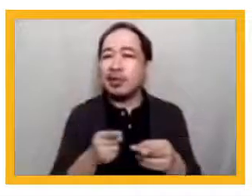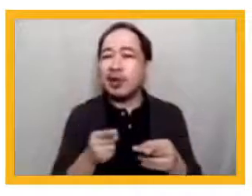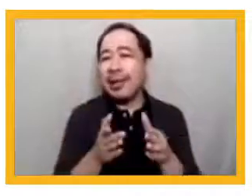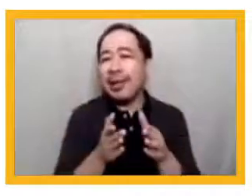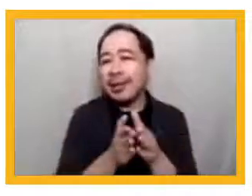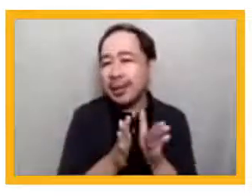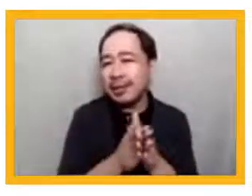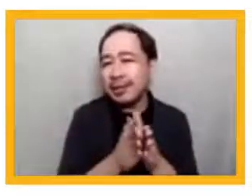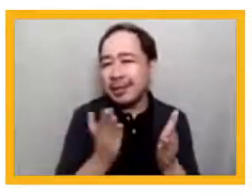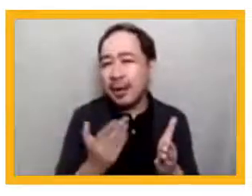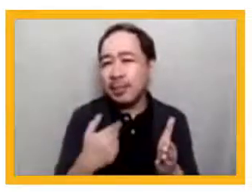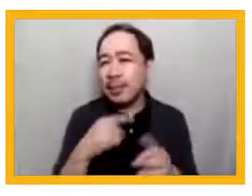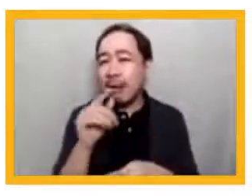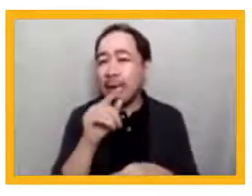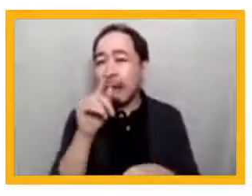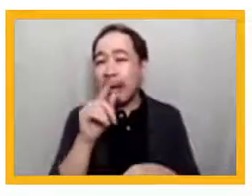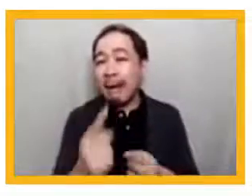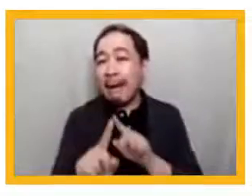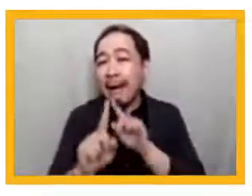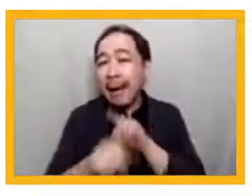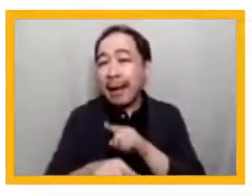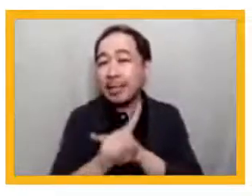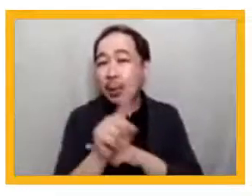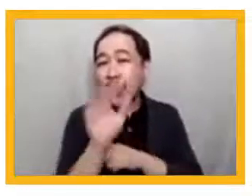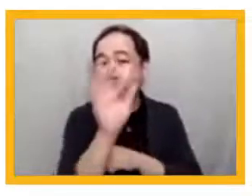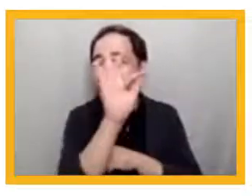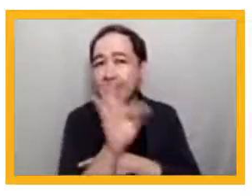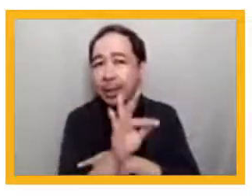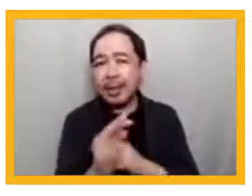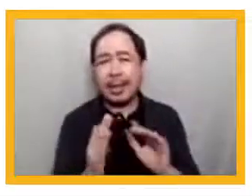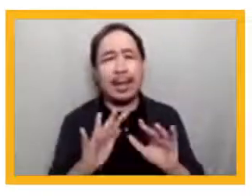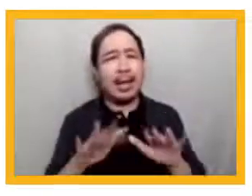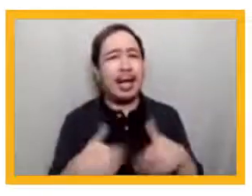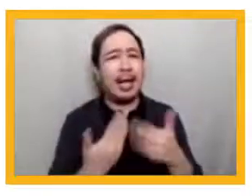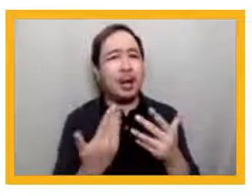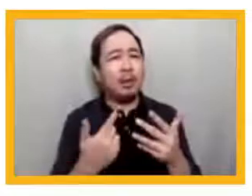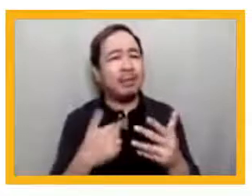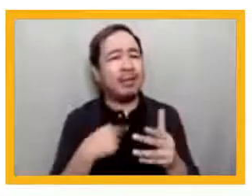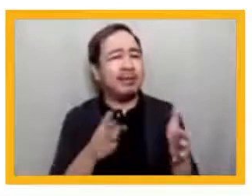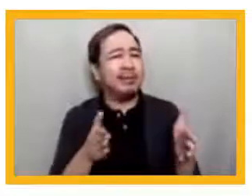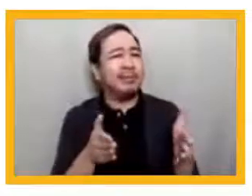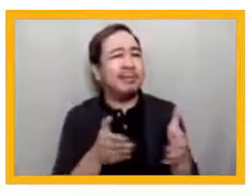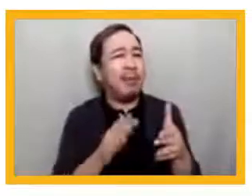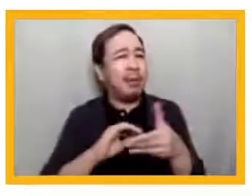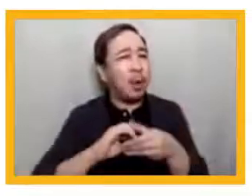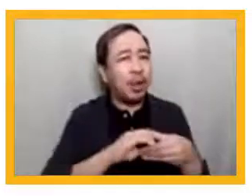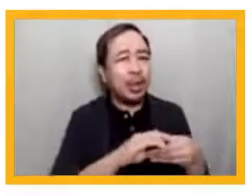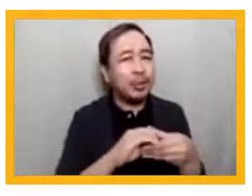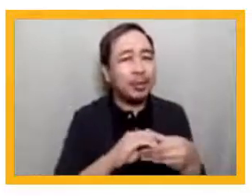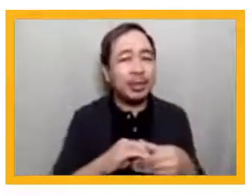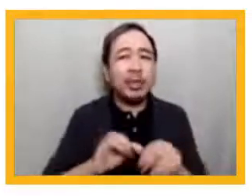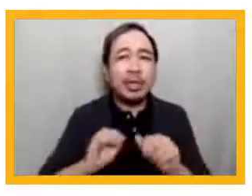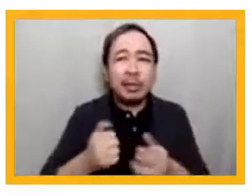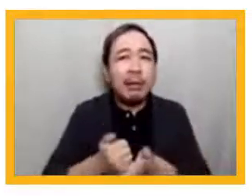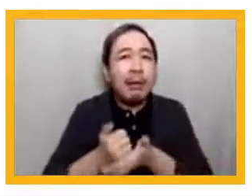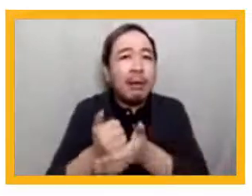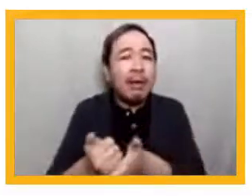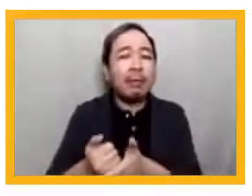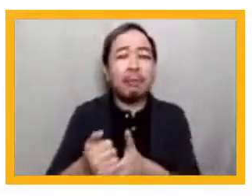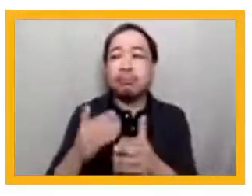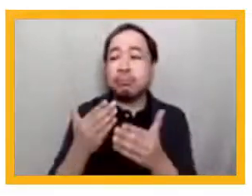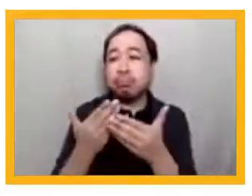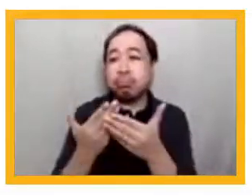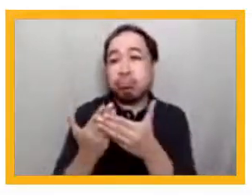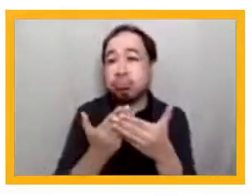single question. How is my organization, Teach for the Philippines, addressing children's learning during this pandemic? When